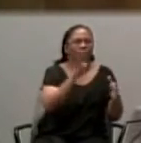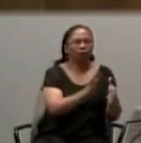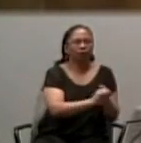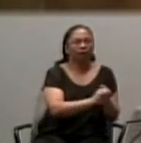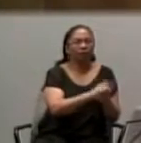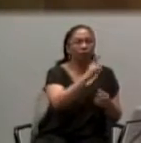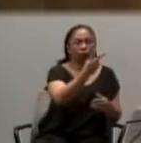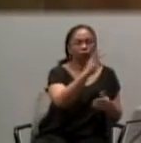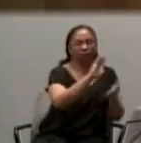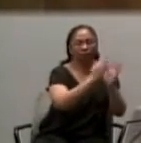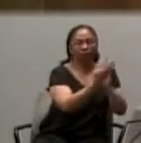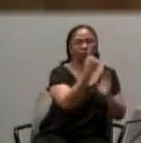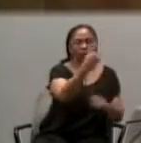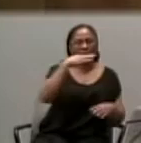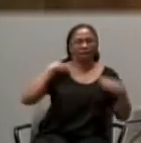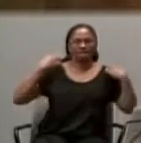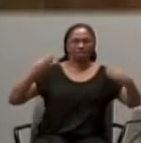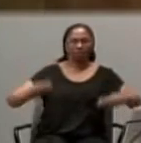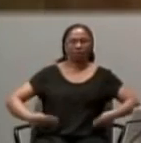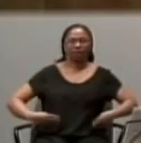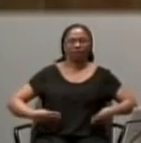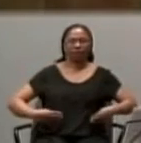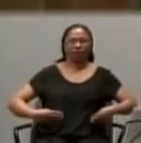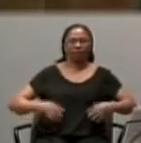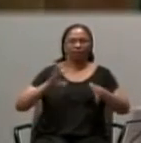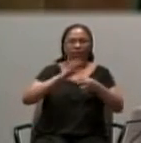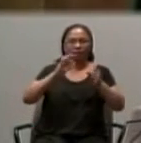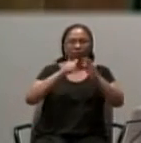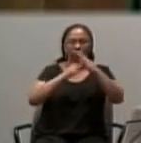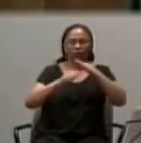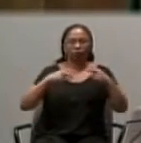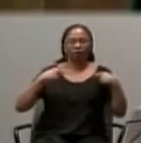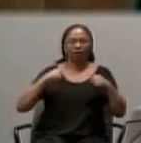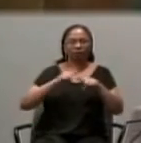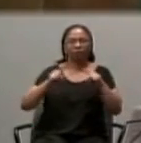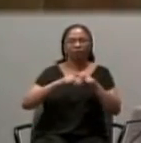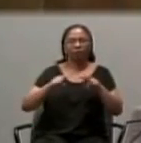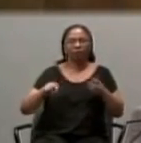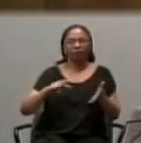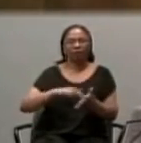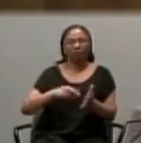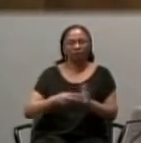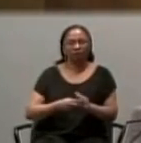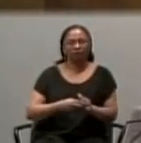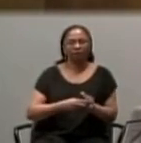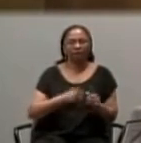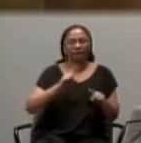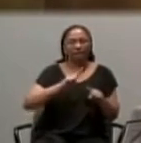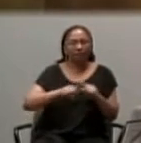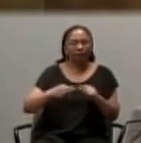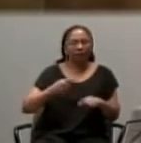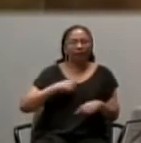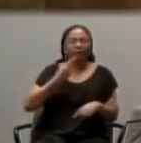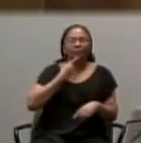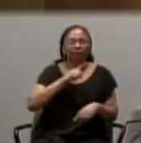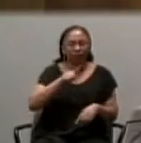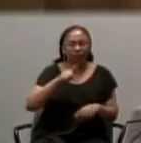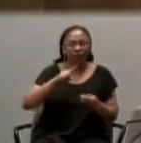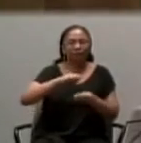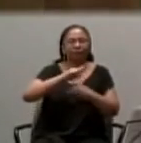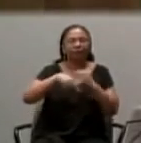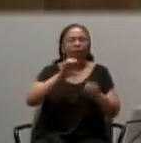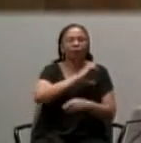one body. This mystery has many implications, But I am saying, It applies to Christ, And the church.